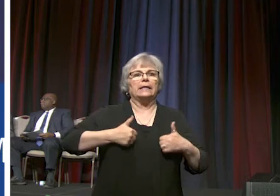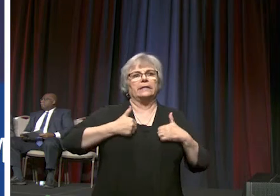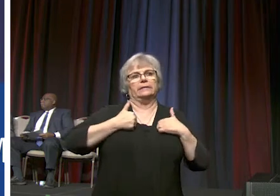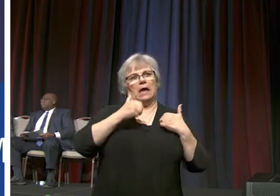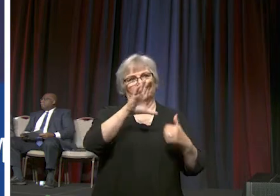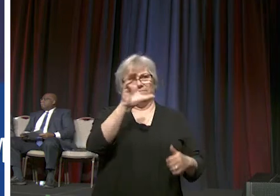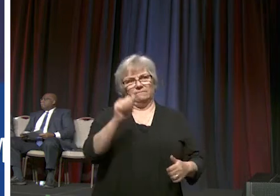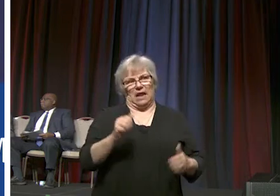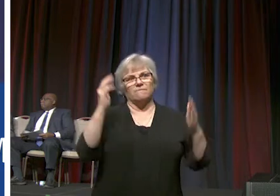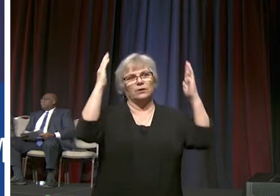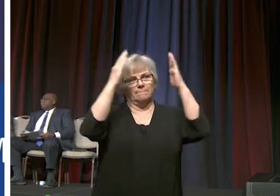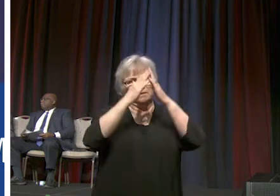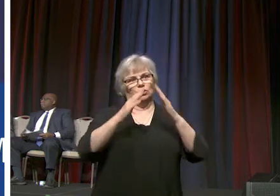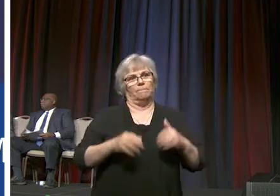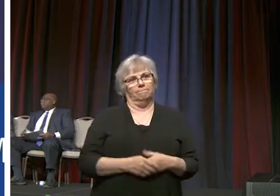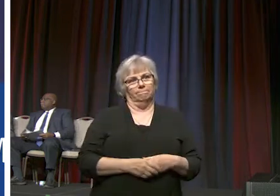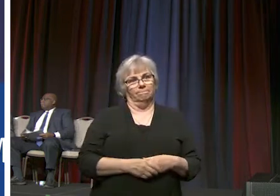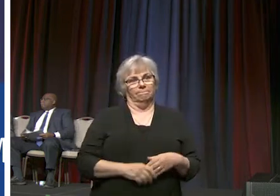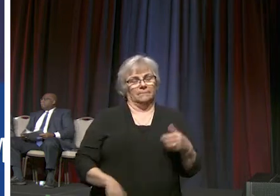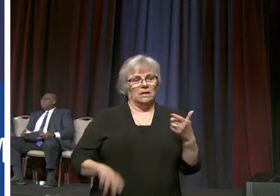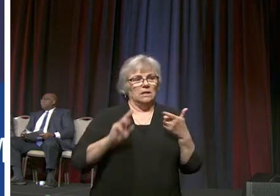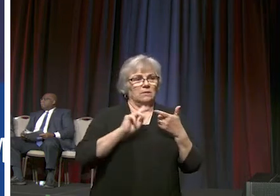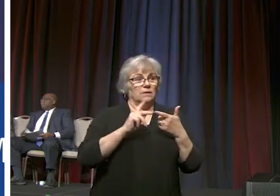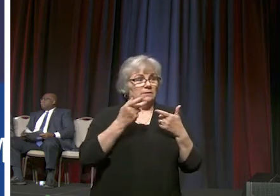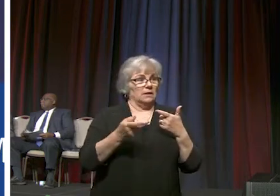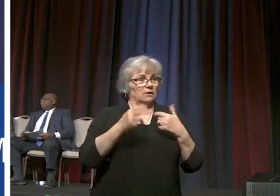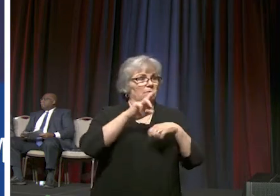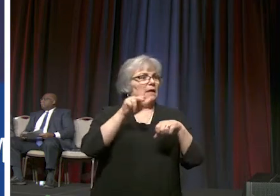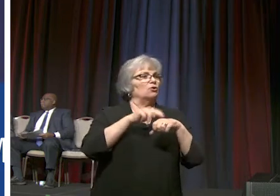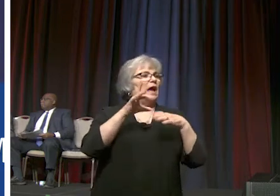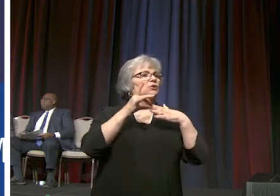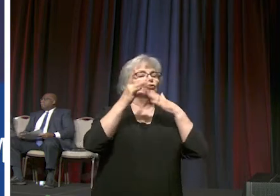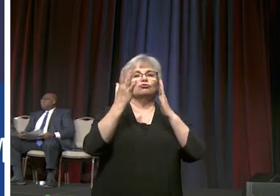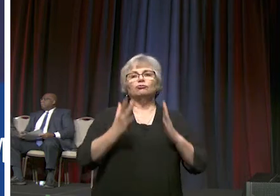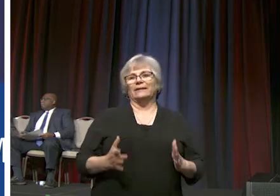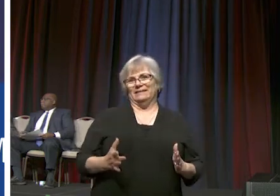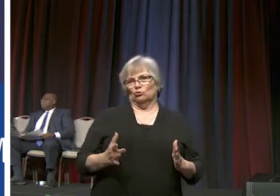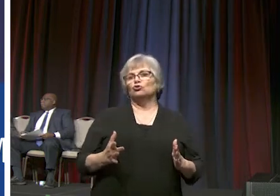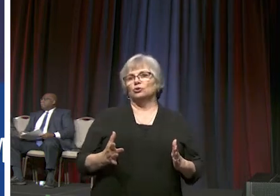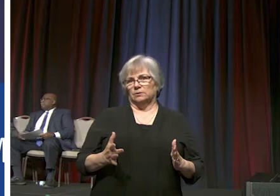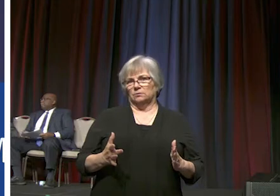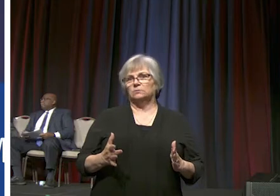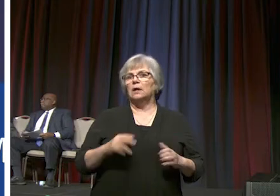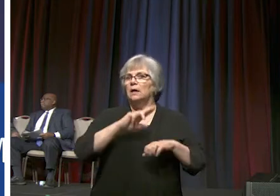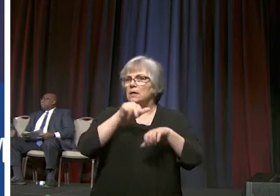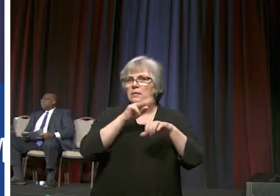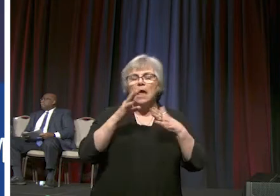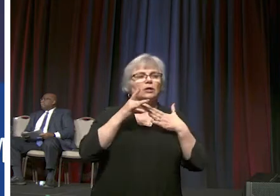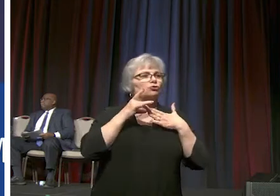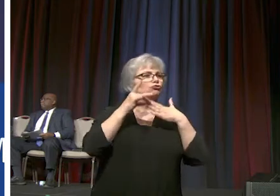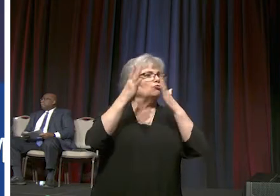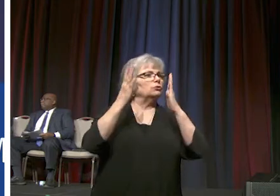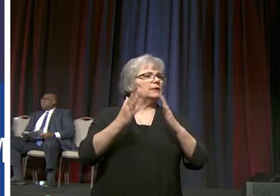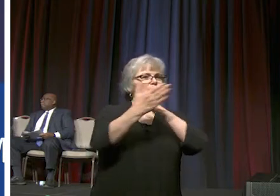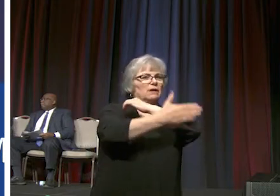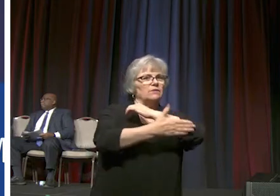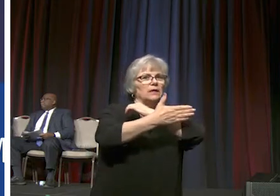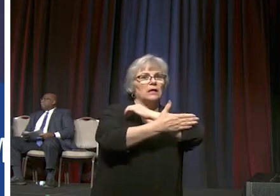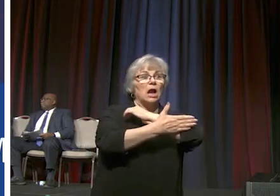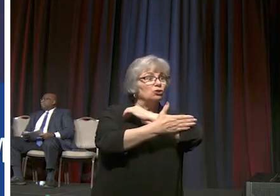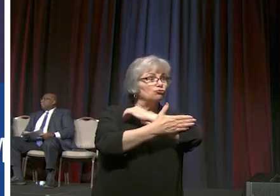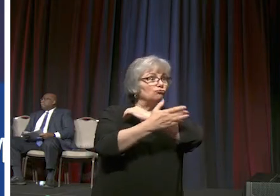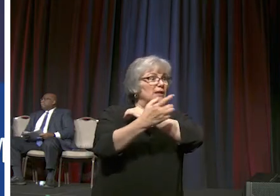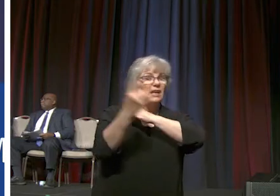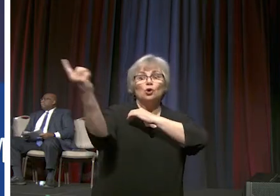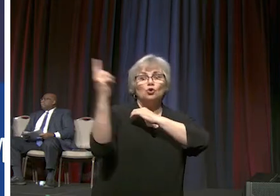bishop the second thing they are national leaders the national leaders of the of the country come to them